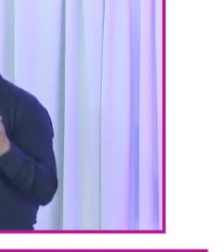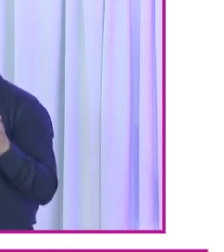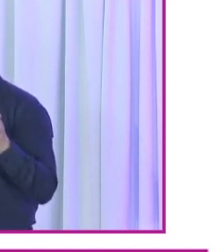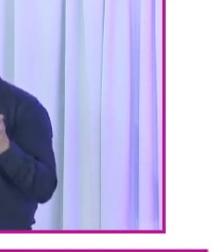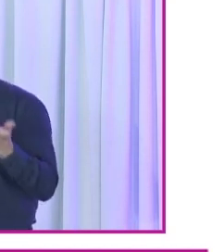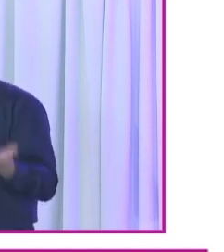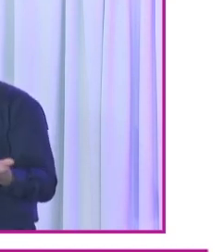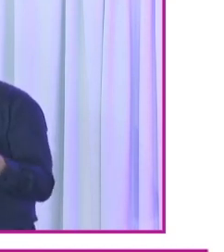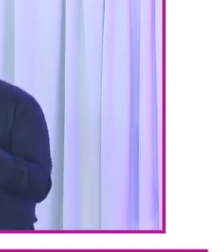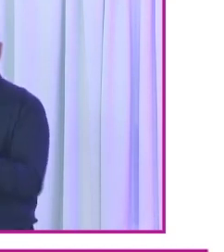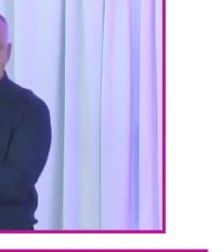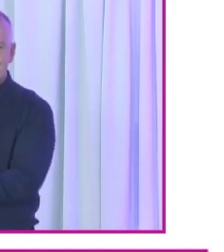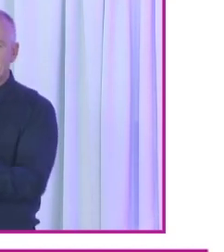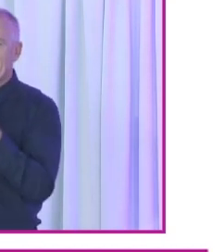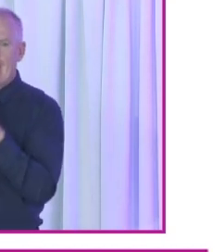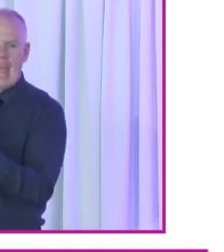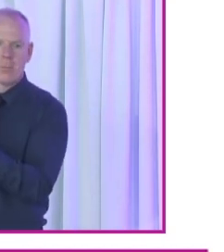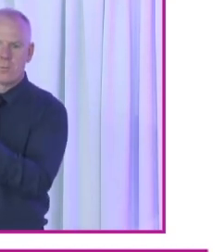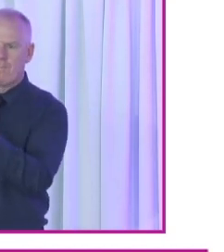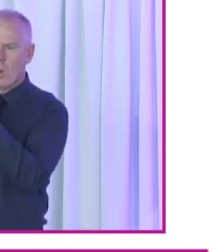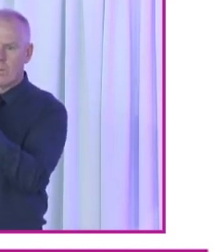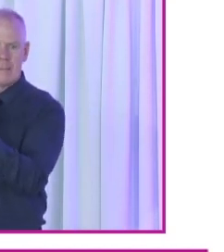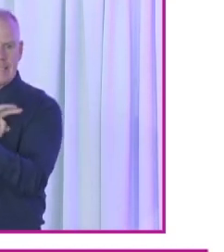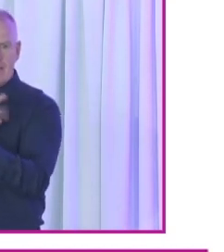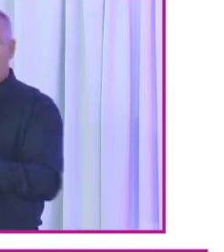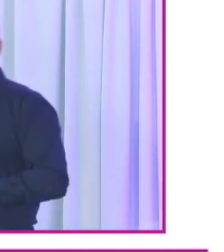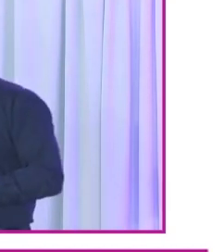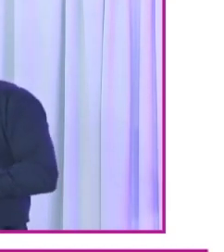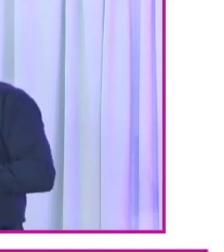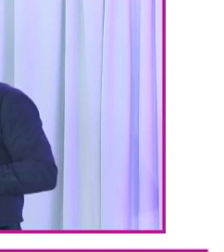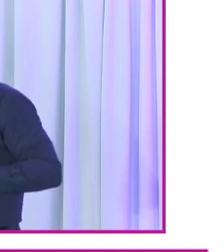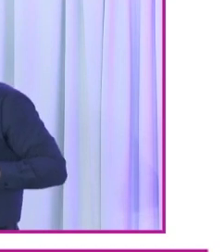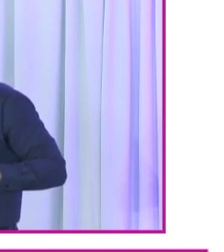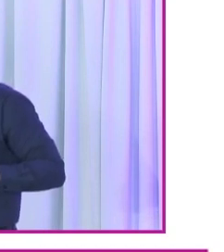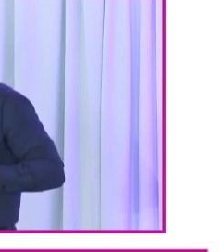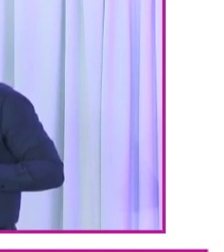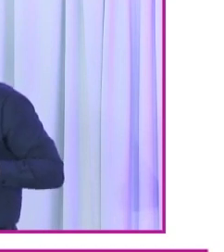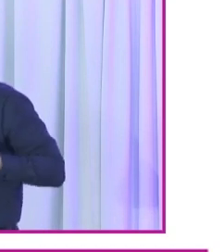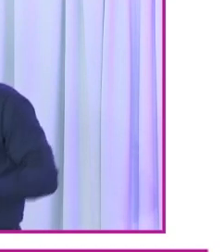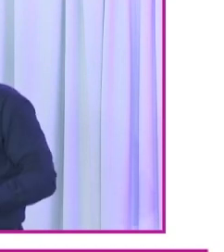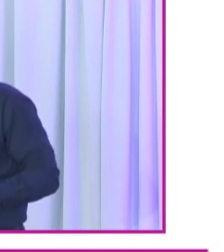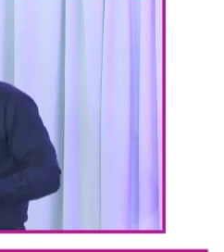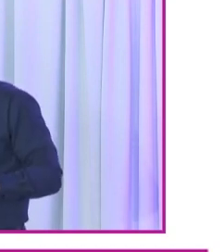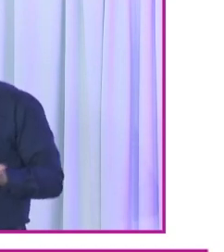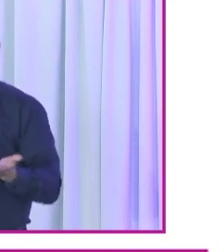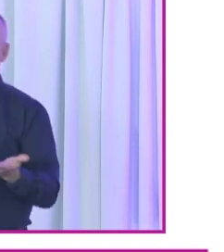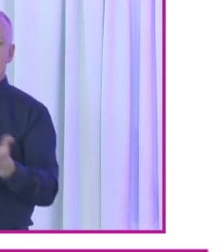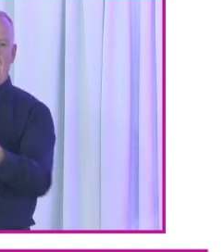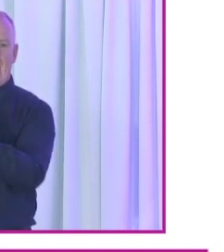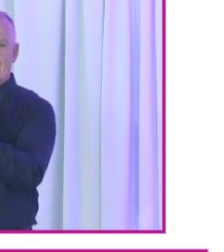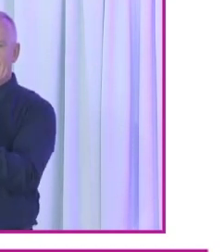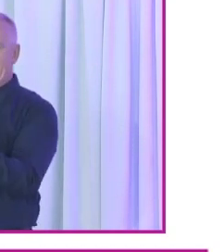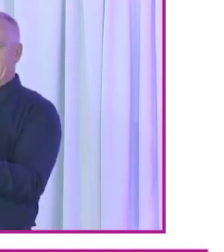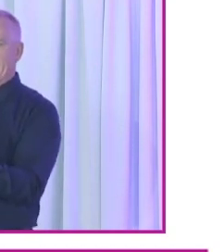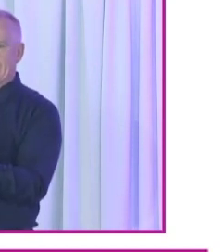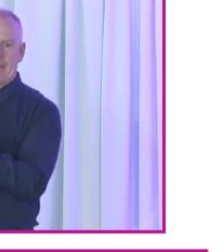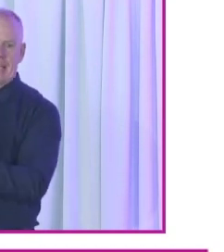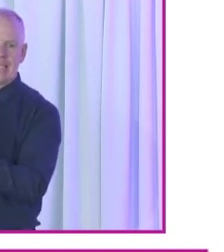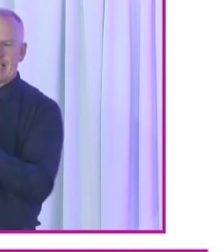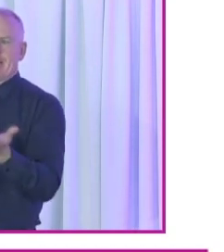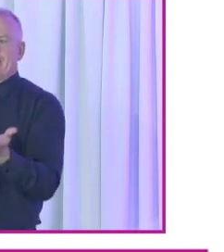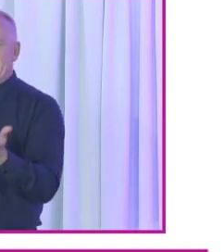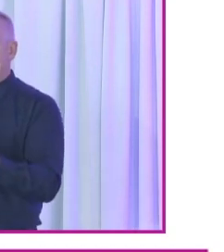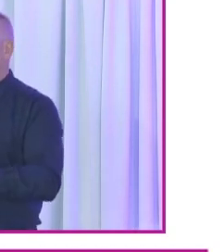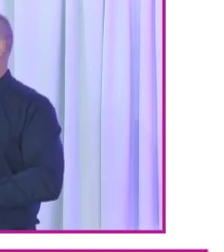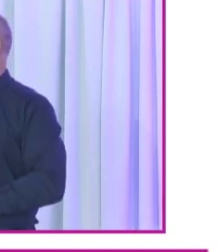wasn't able to vote privately, and also had access difficulties to a voting station.